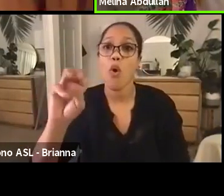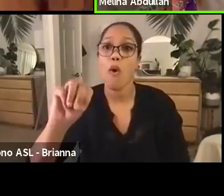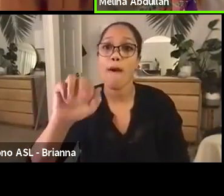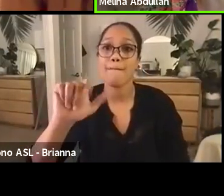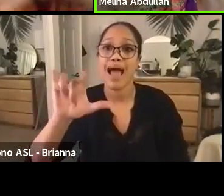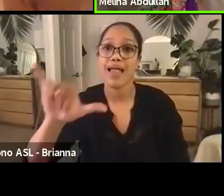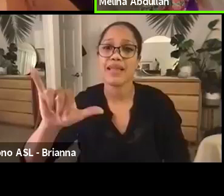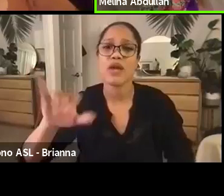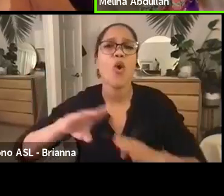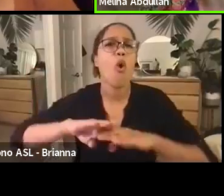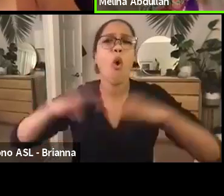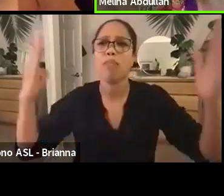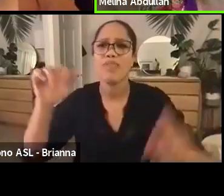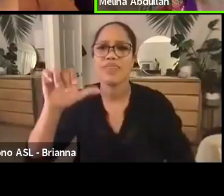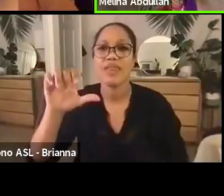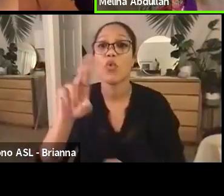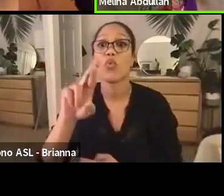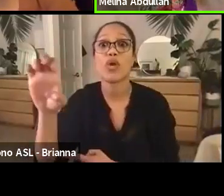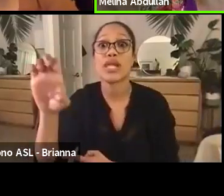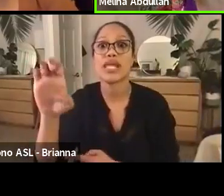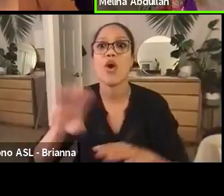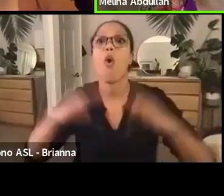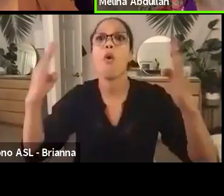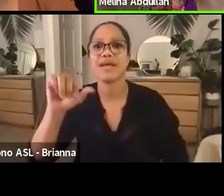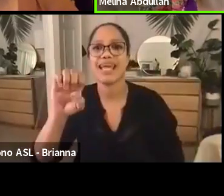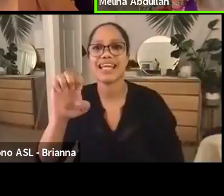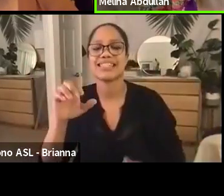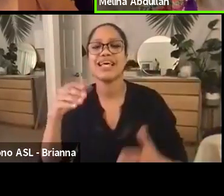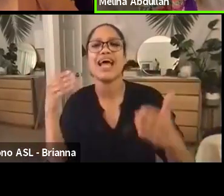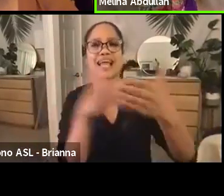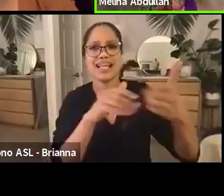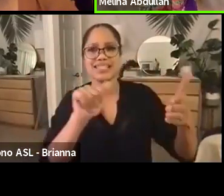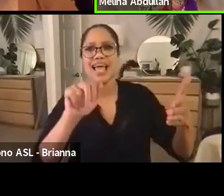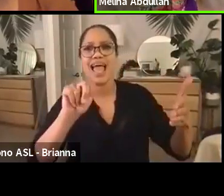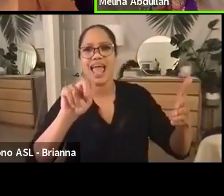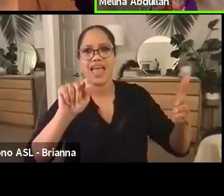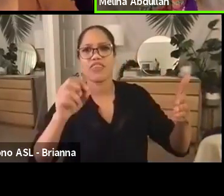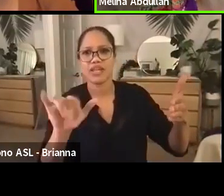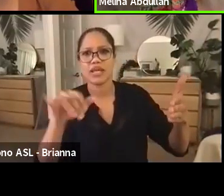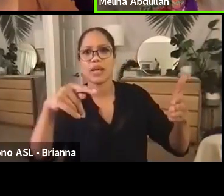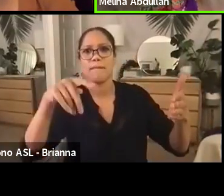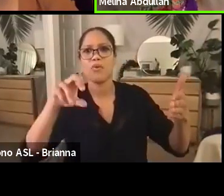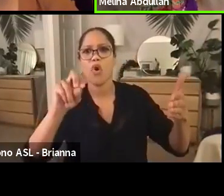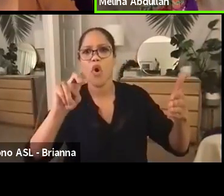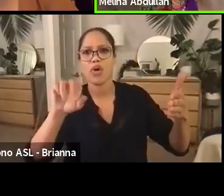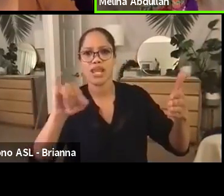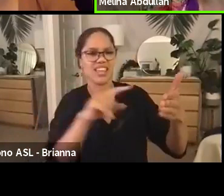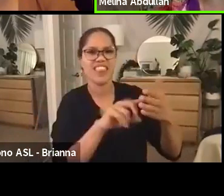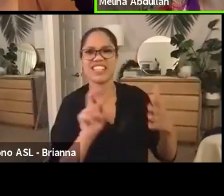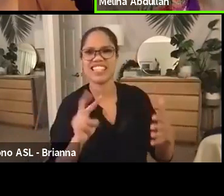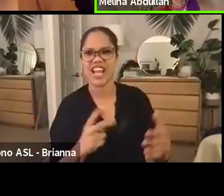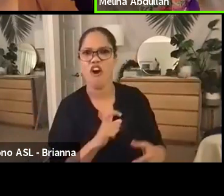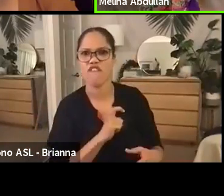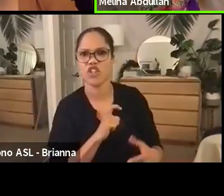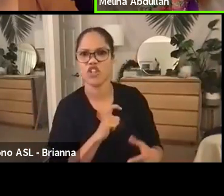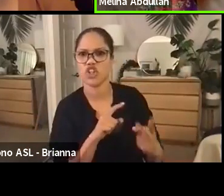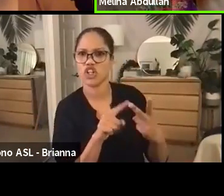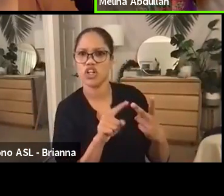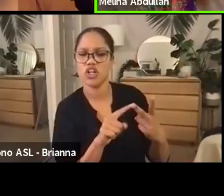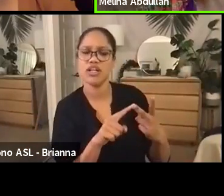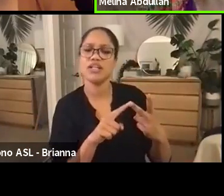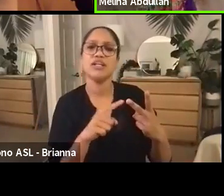against Anthony Peroni. And we're going to demand justice in the name of Oscar Grant. That is tomorrow,